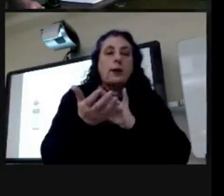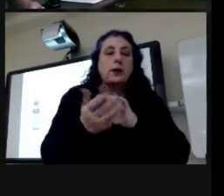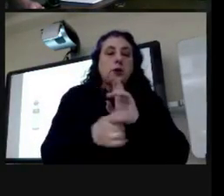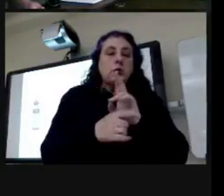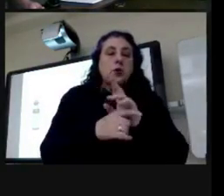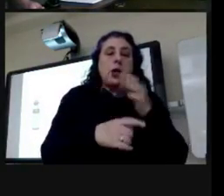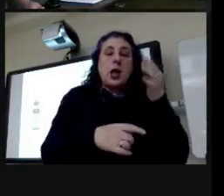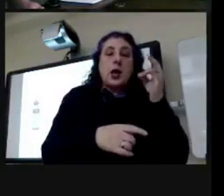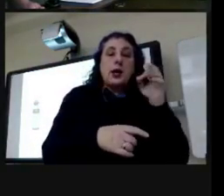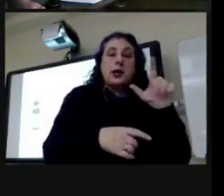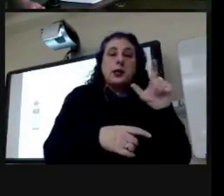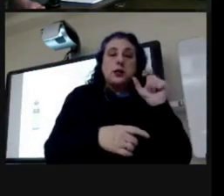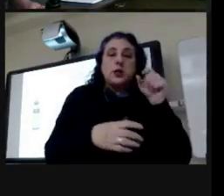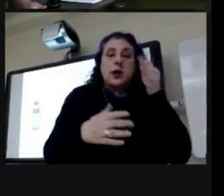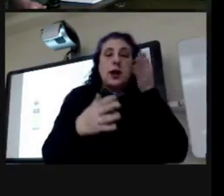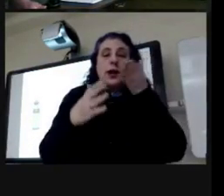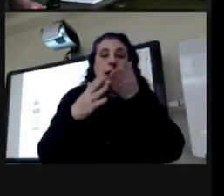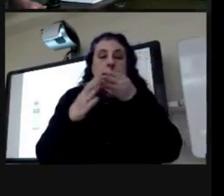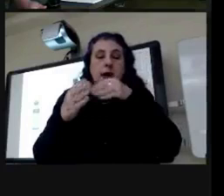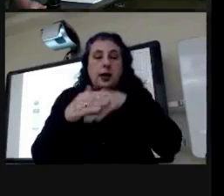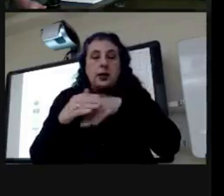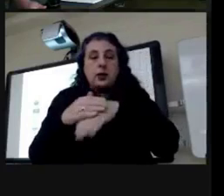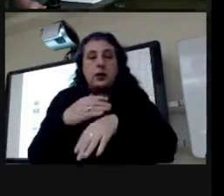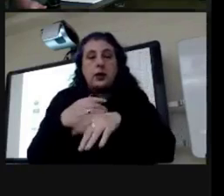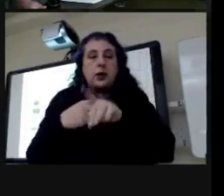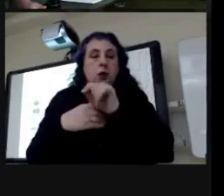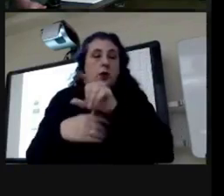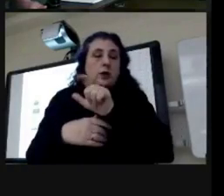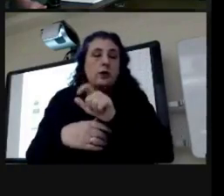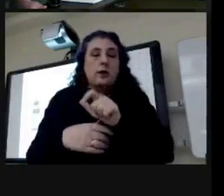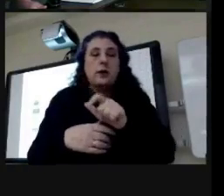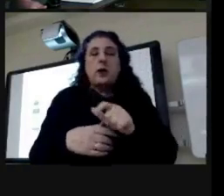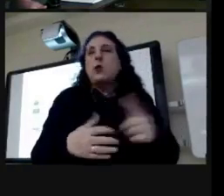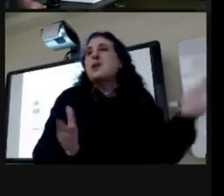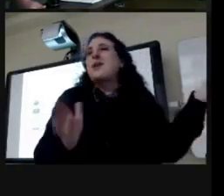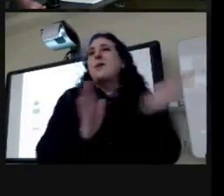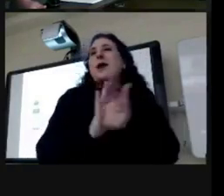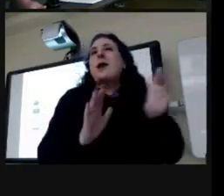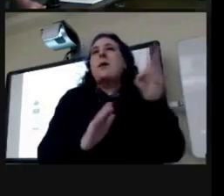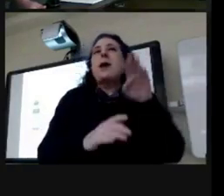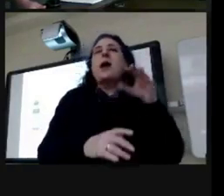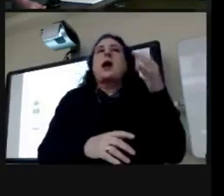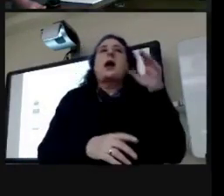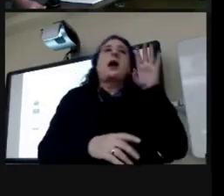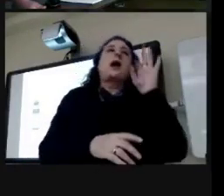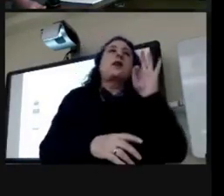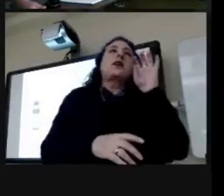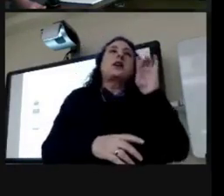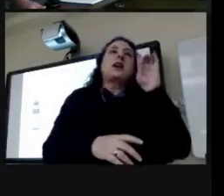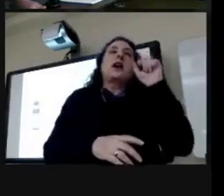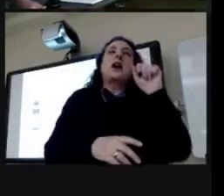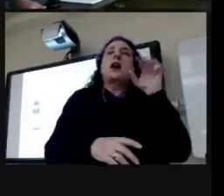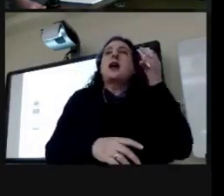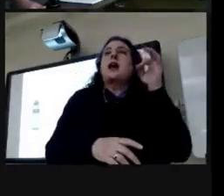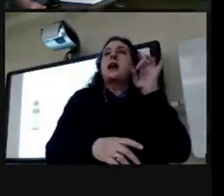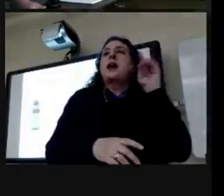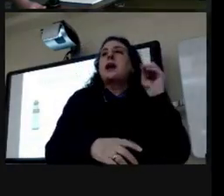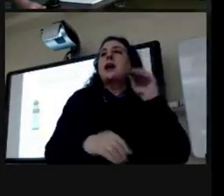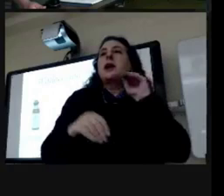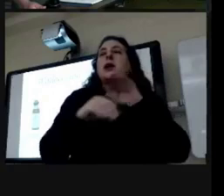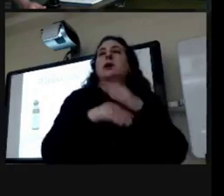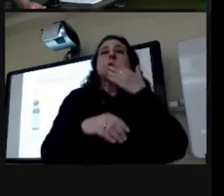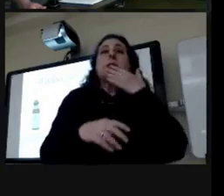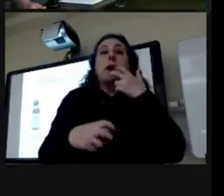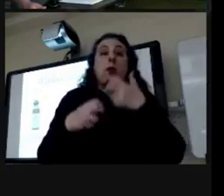century and even into the 20th it was actually banned by the fba in 1908 because it can cause some